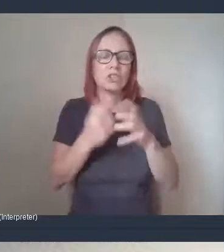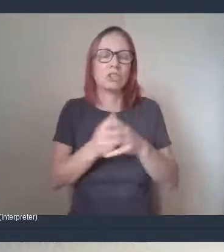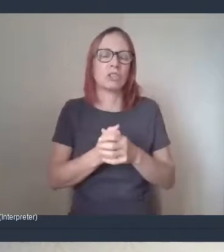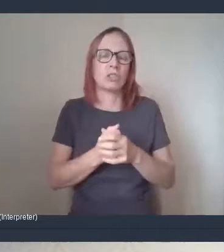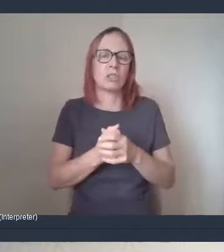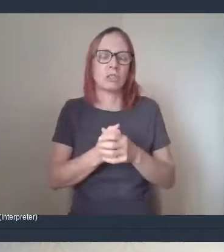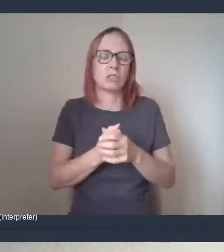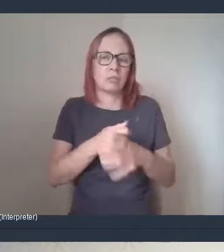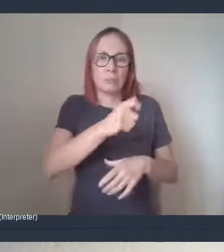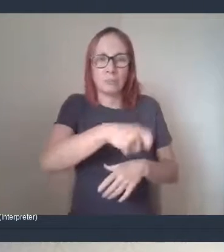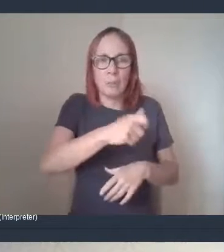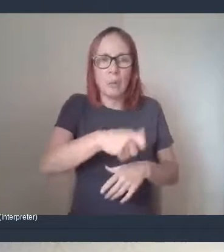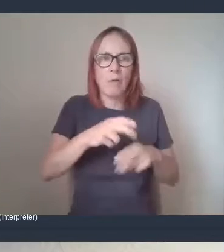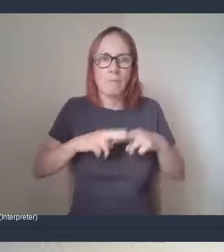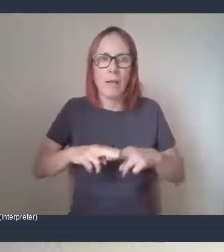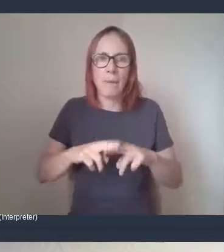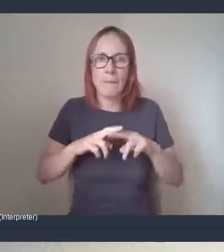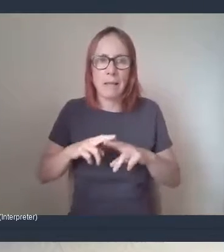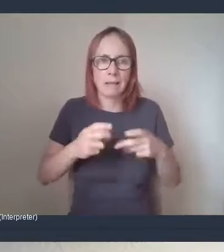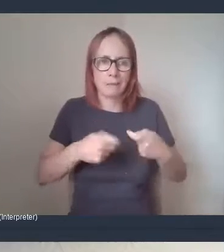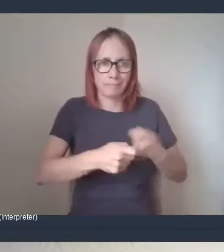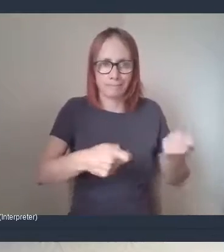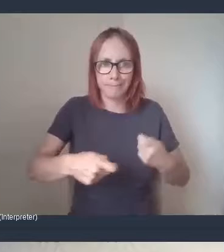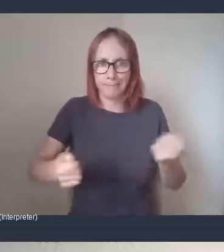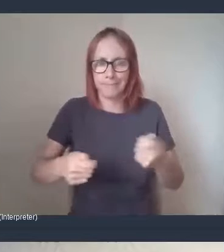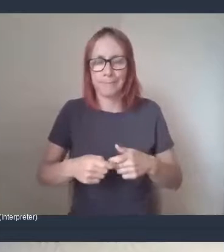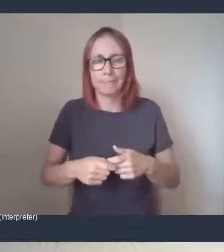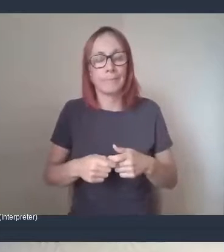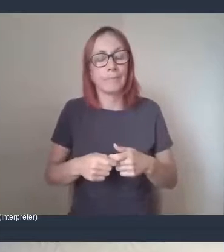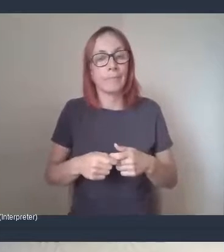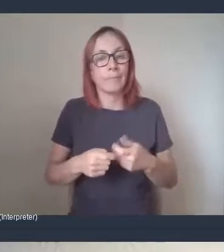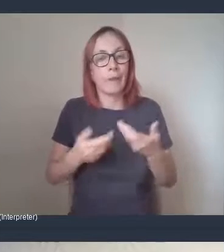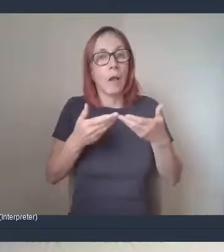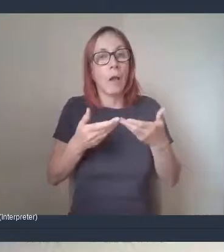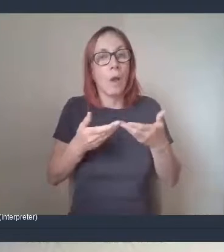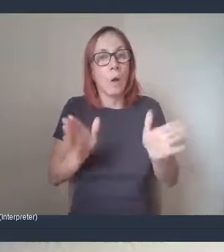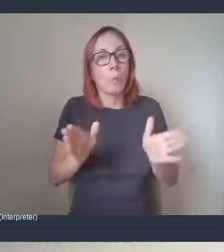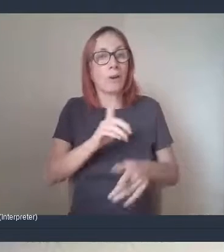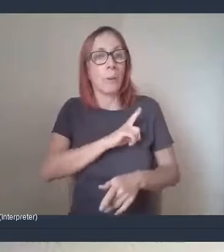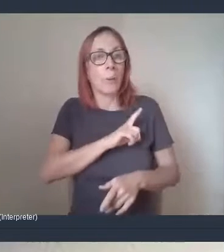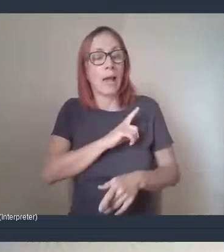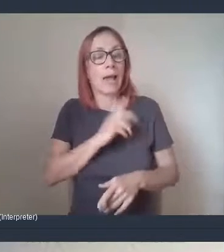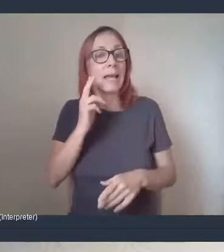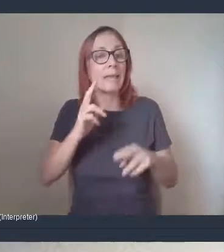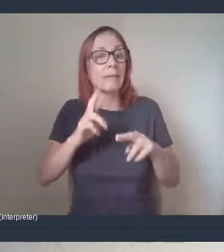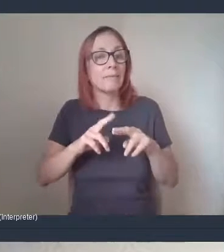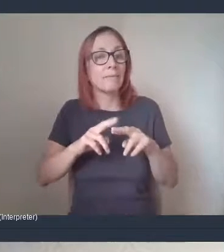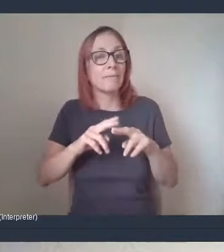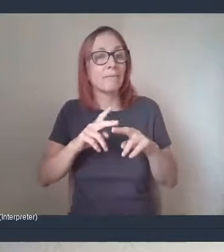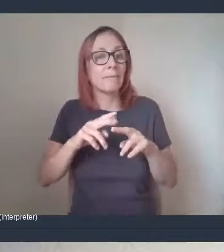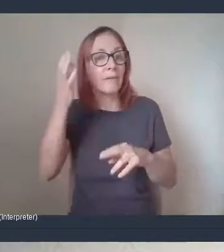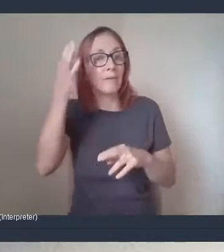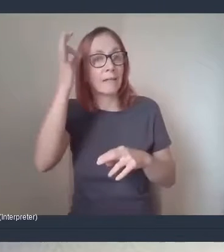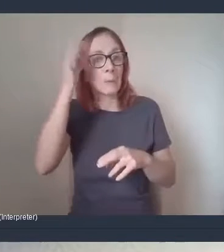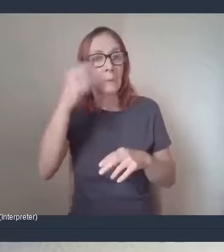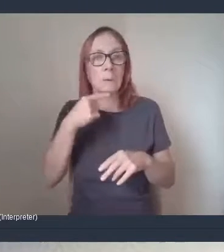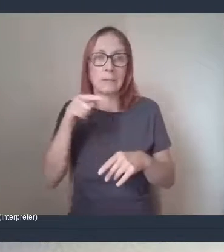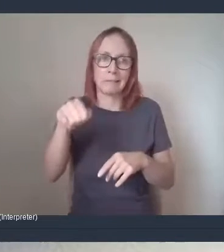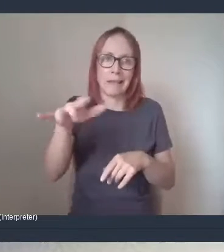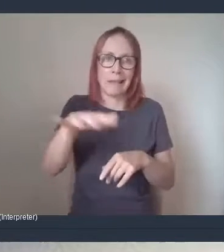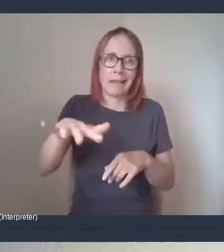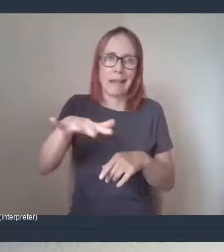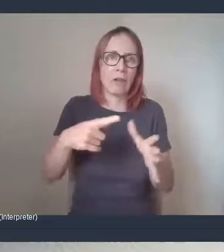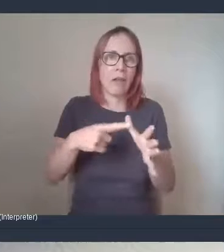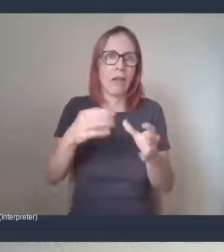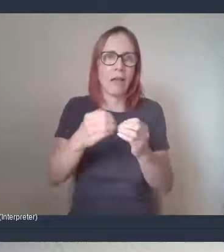families. We initially opened at the request from Fife Council to the Abbey View area. And then we expanded